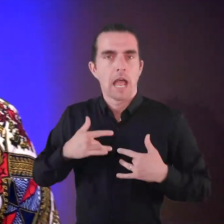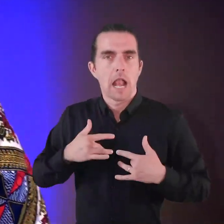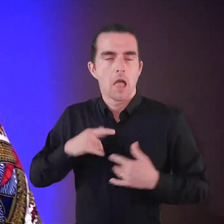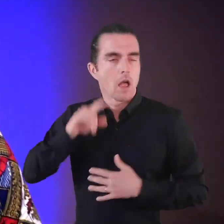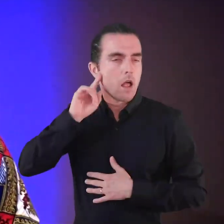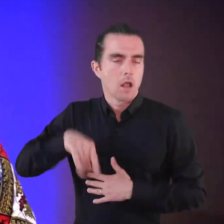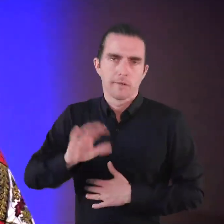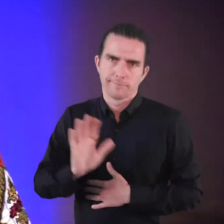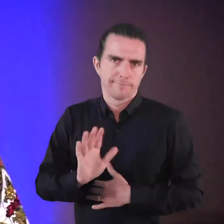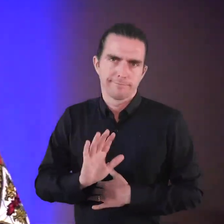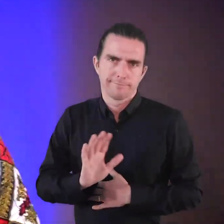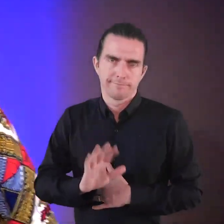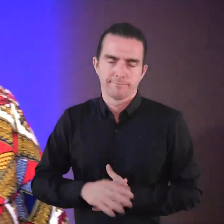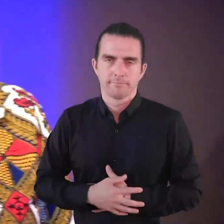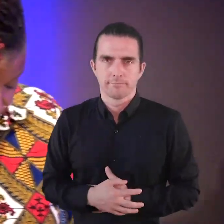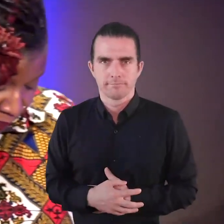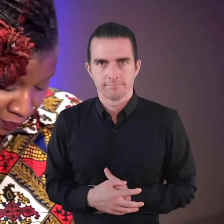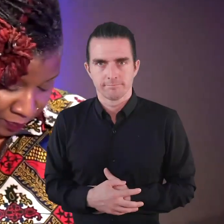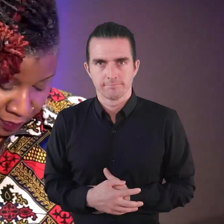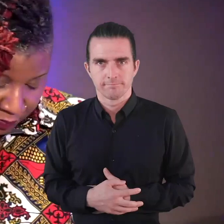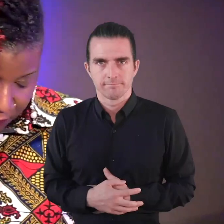dismissed and ignored.